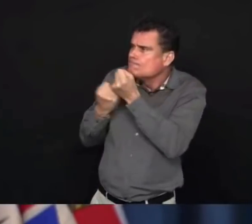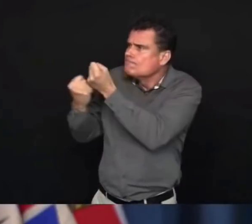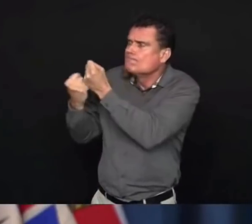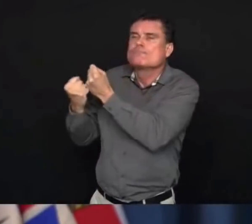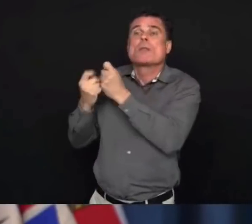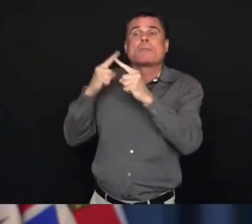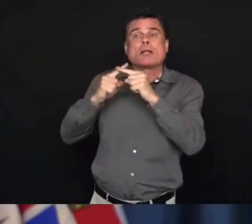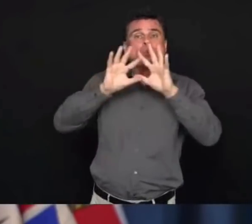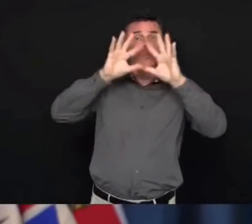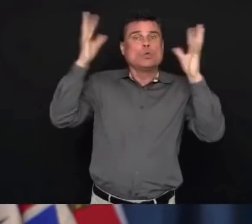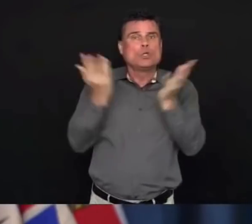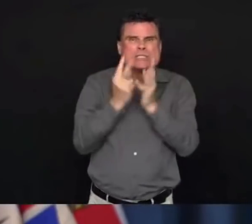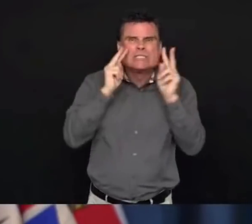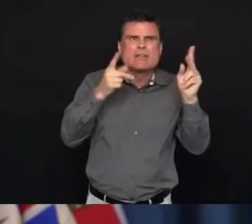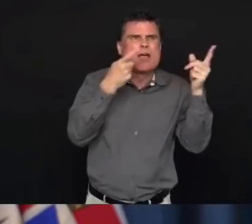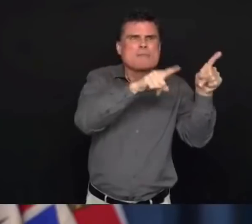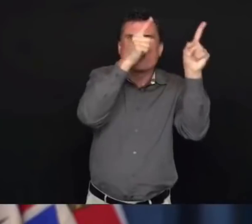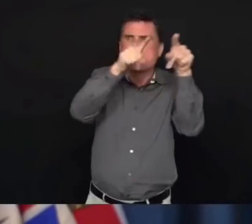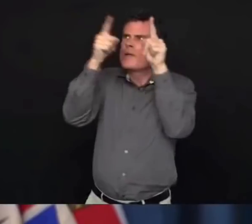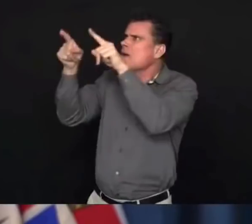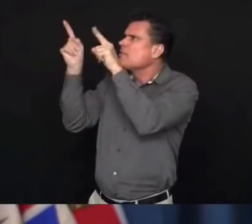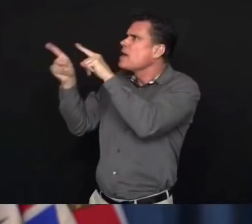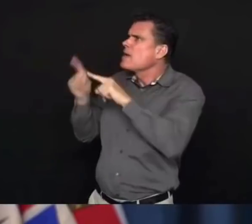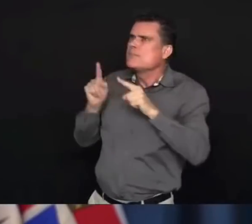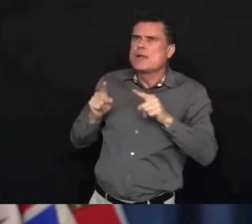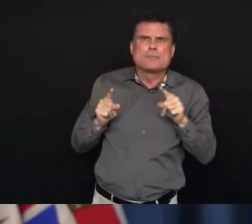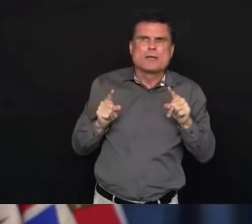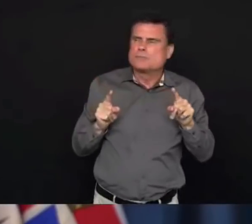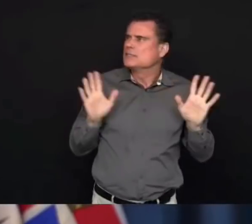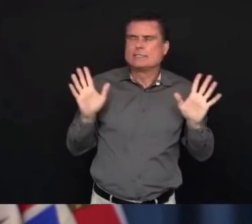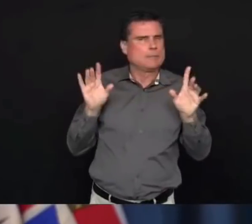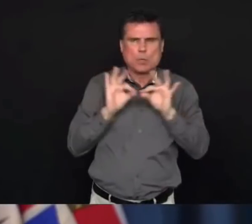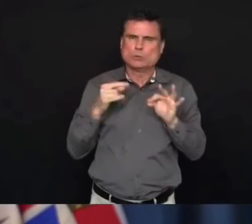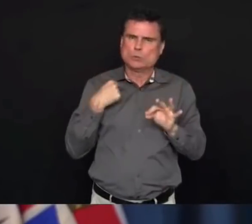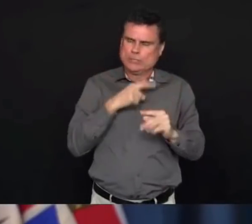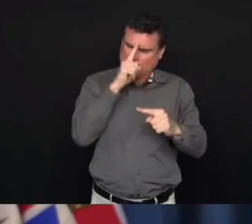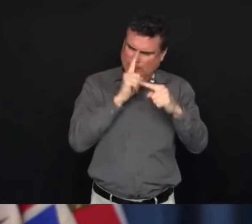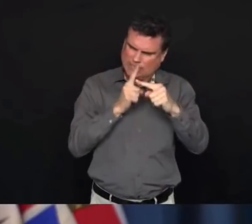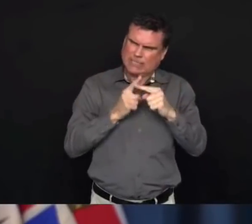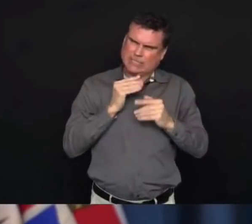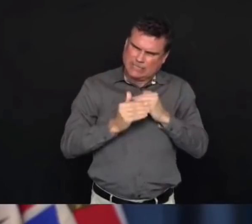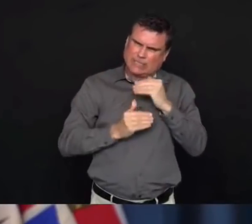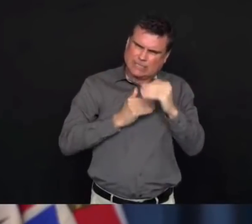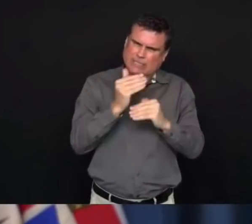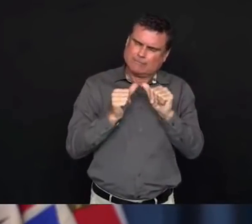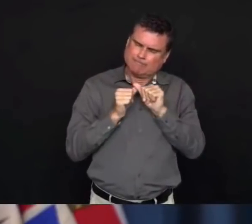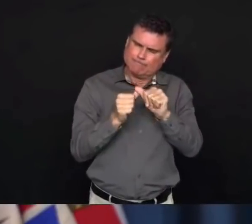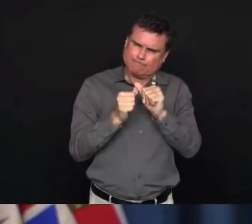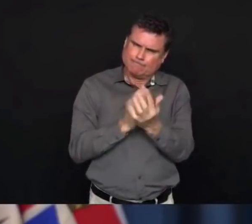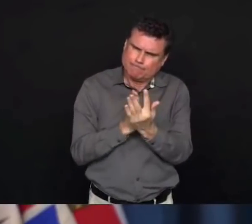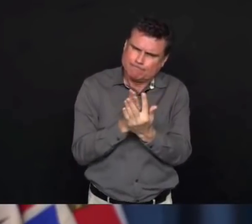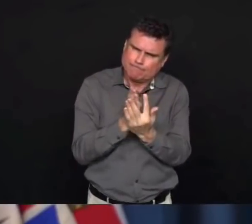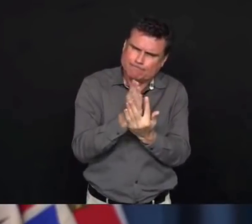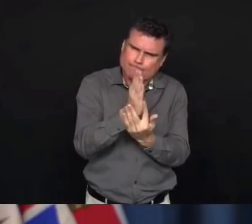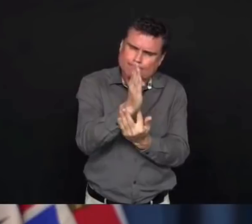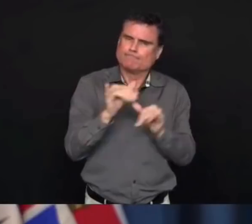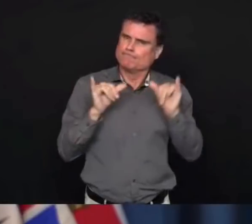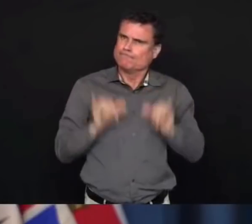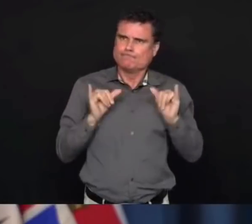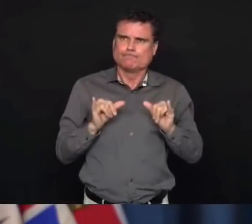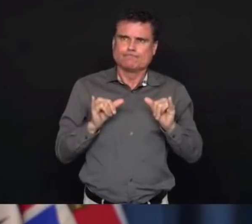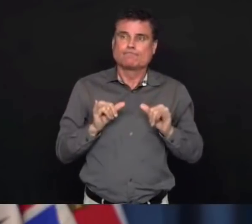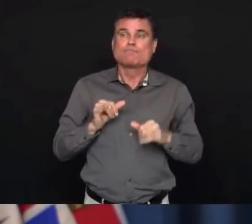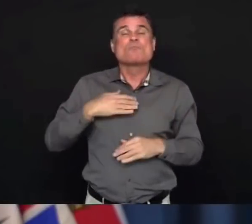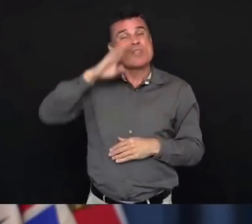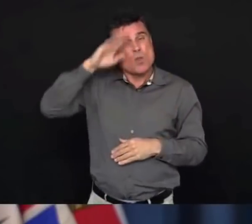this is the time where we can be together to support each other in being able to do what we need to do right now. And that's all about safe distancing between